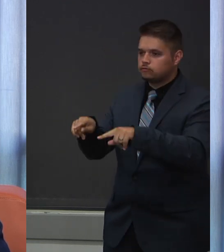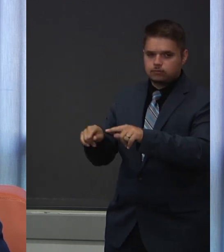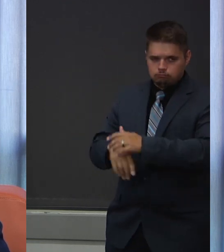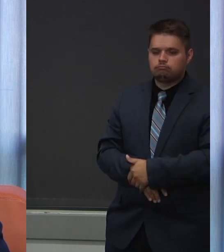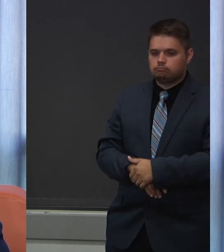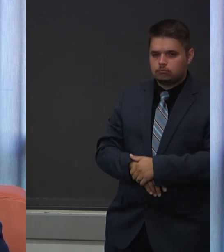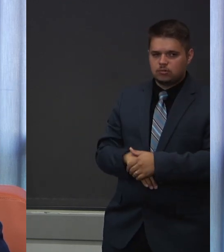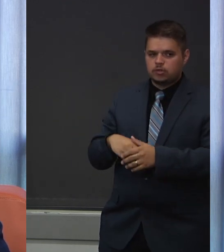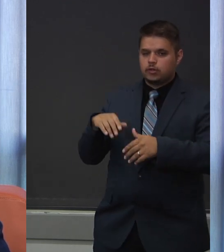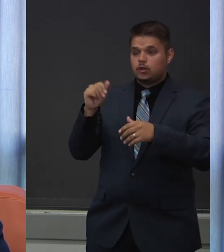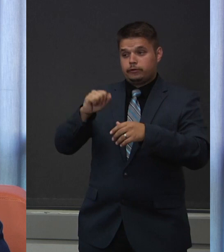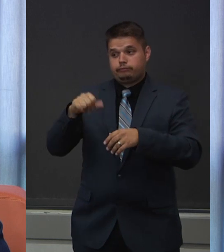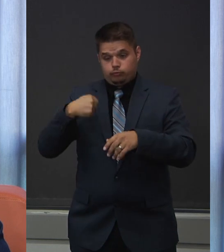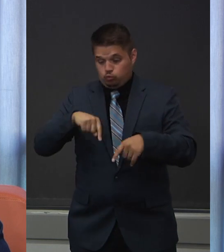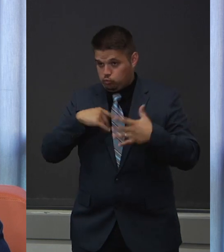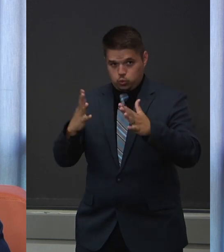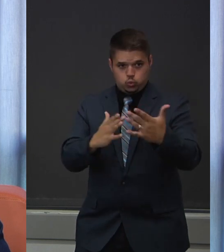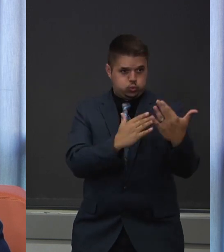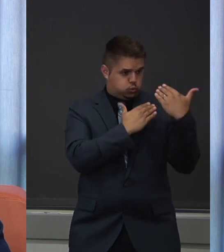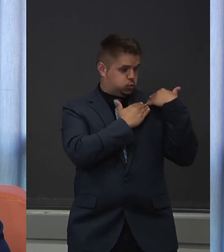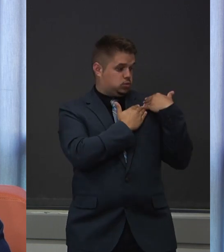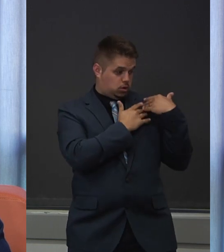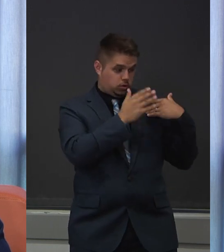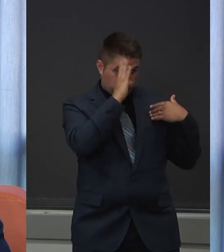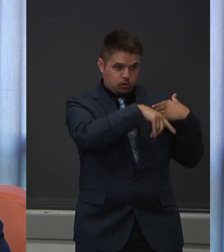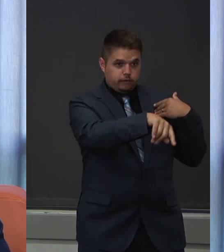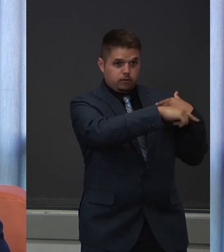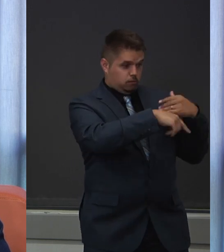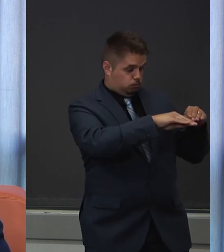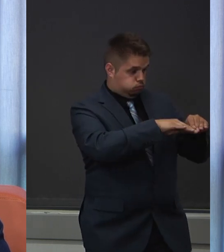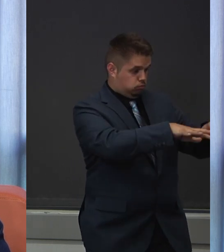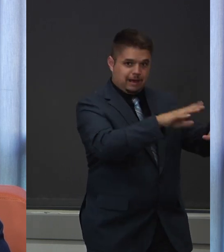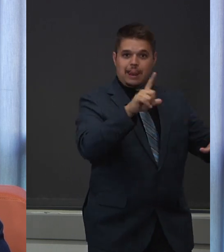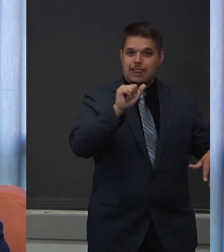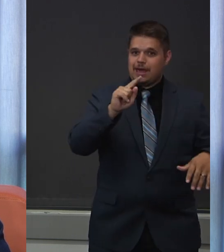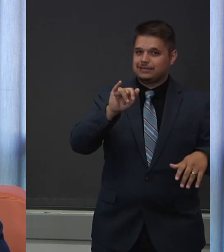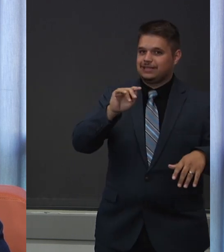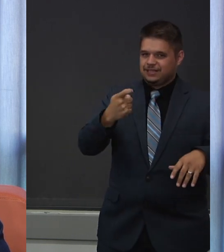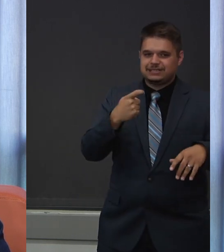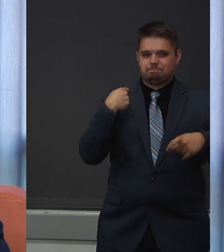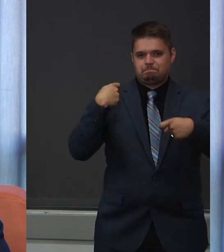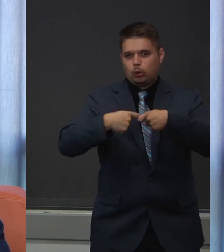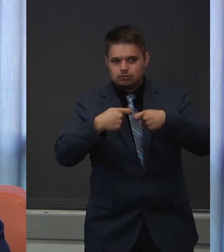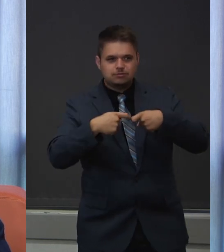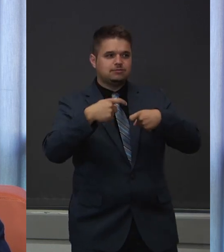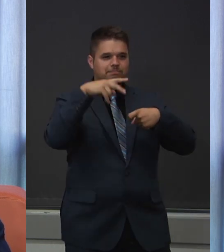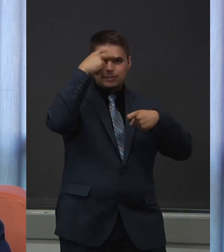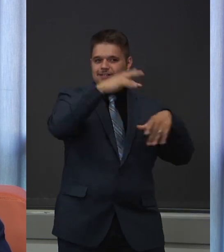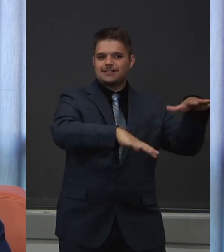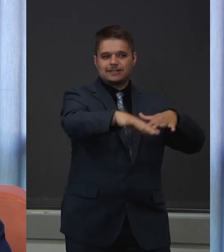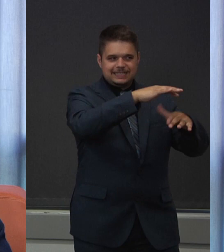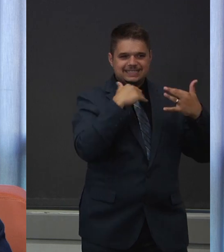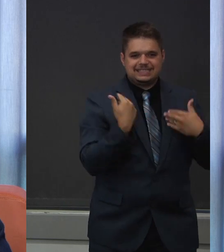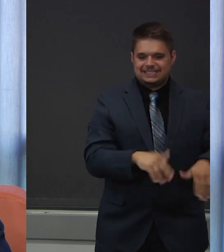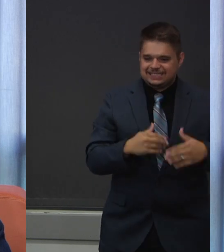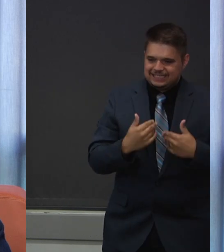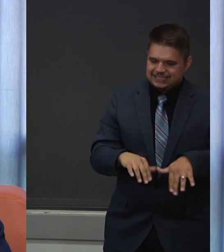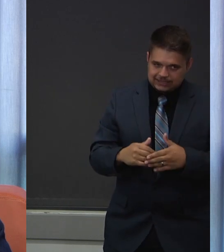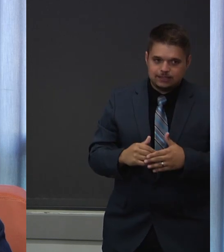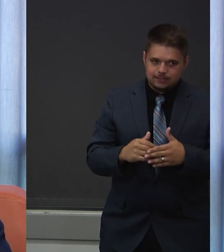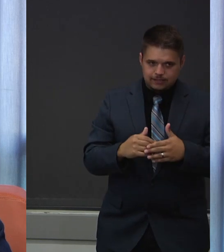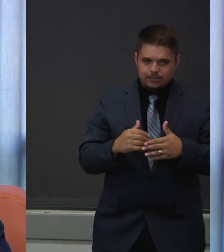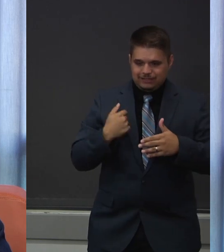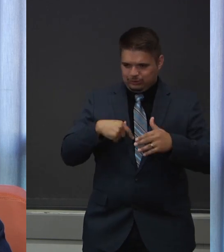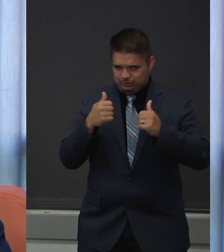-19 in the Latinx community. So we have tried to make sure that